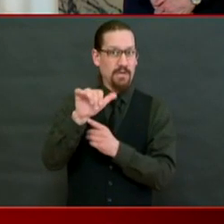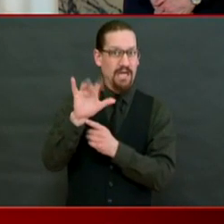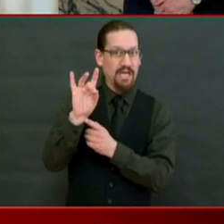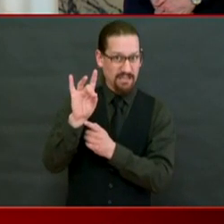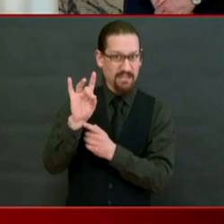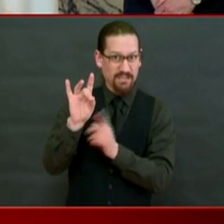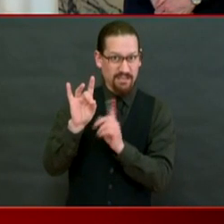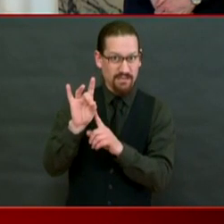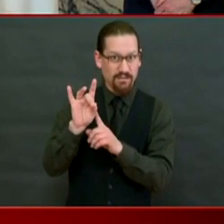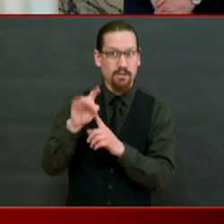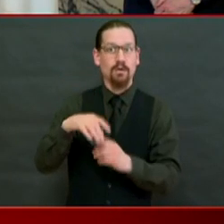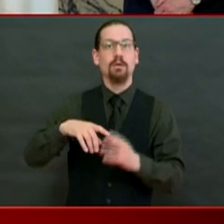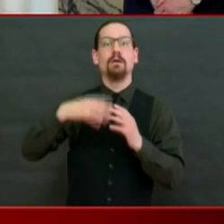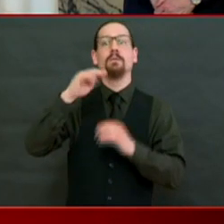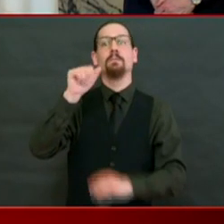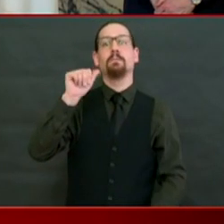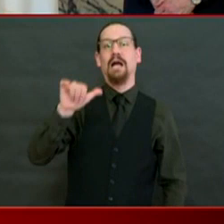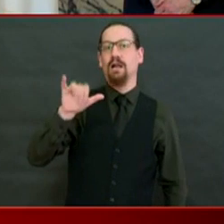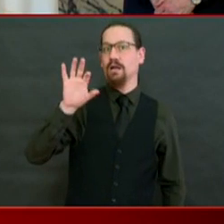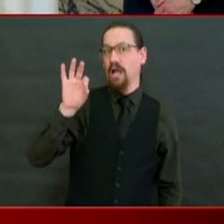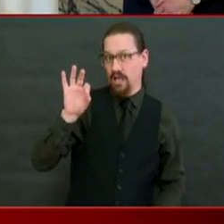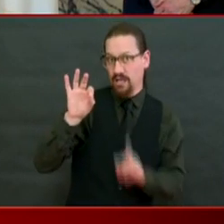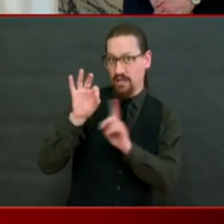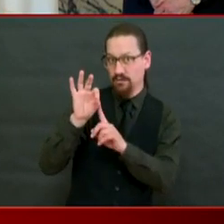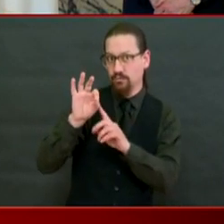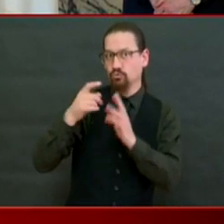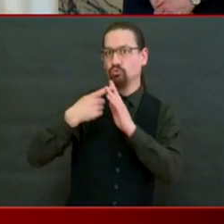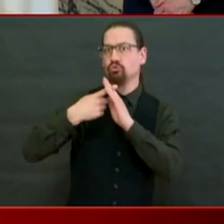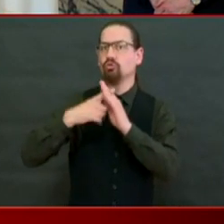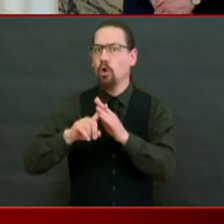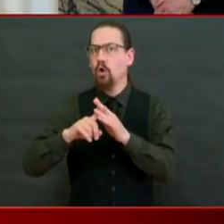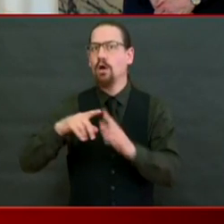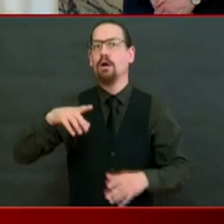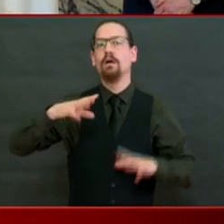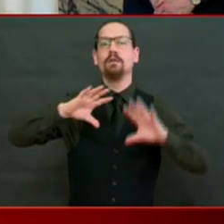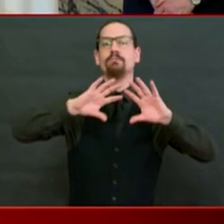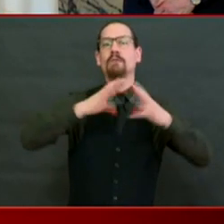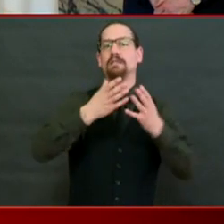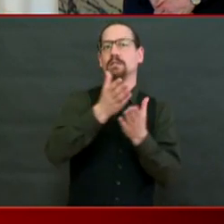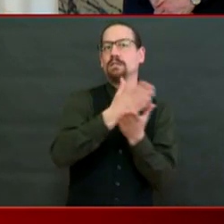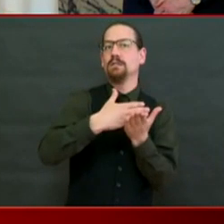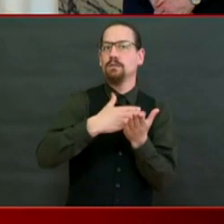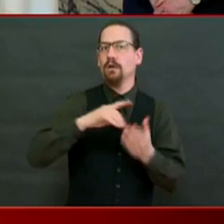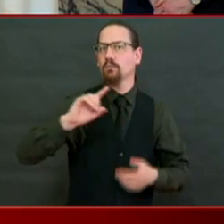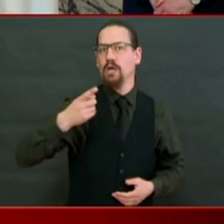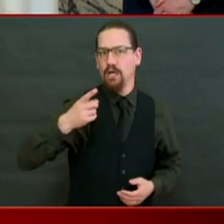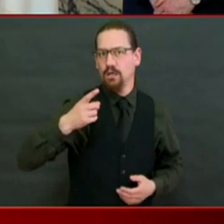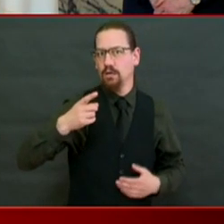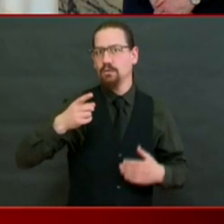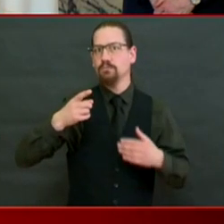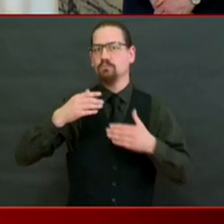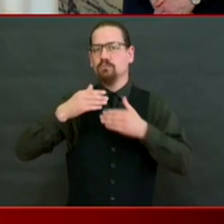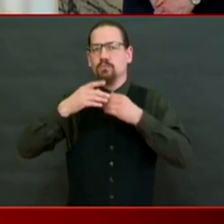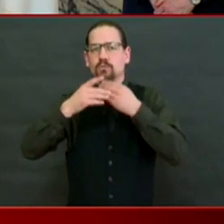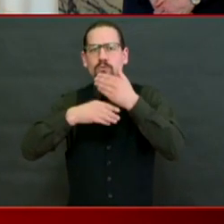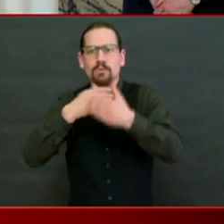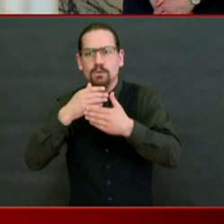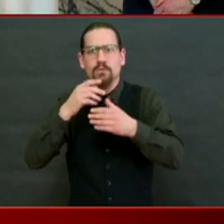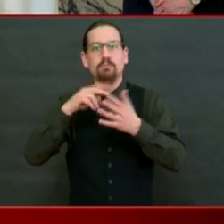As I've also explained, Phase 1 will have a limit on the number of people in social gatherings, 10 or fewer.